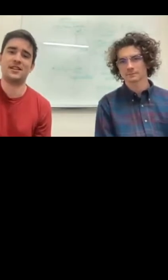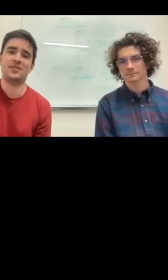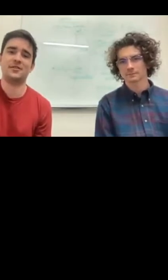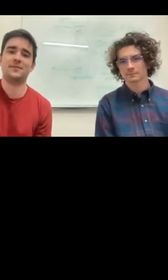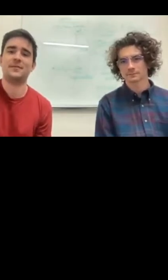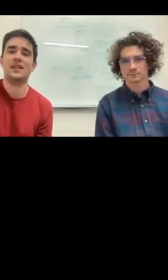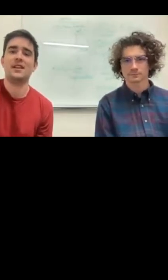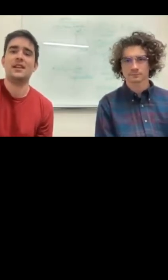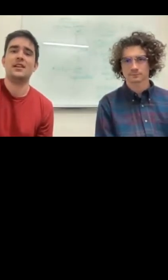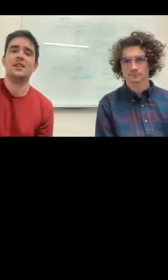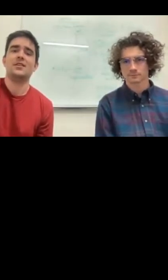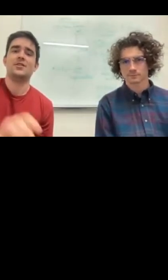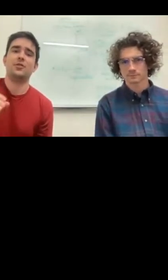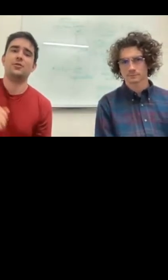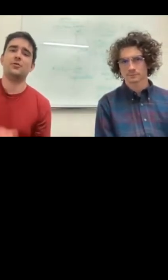presentation.